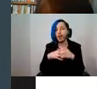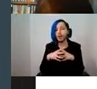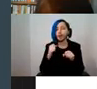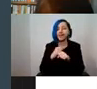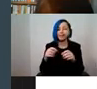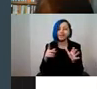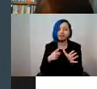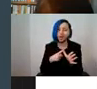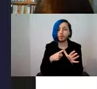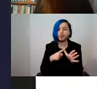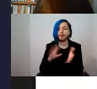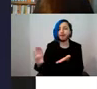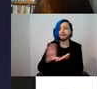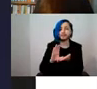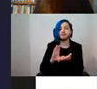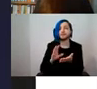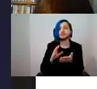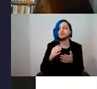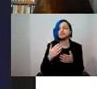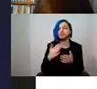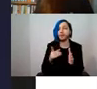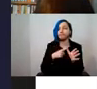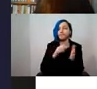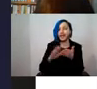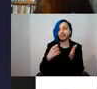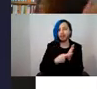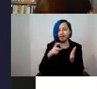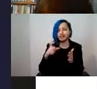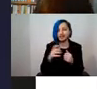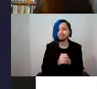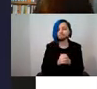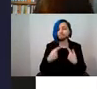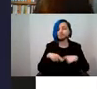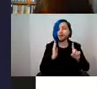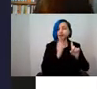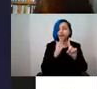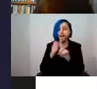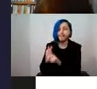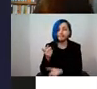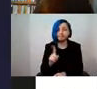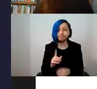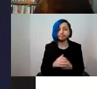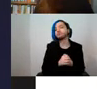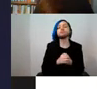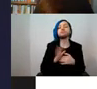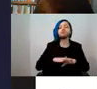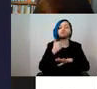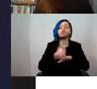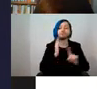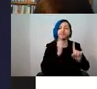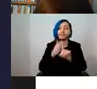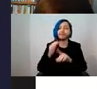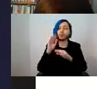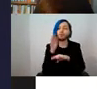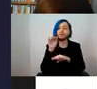the National Collection programme. The key aims really is to lay the foundations for future research and to develop strategic